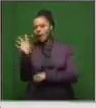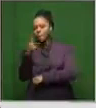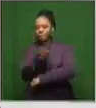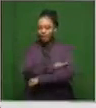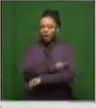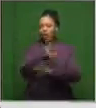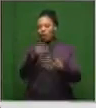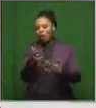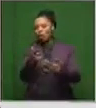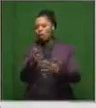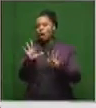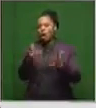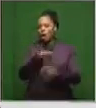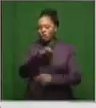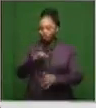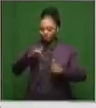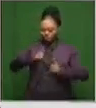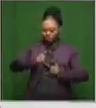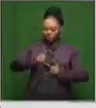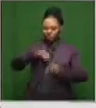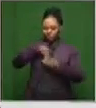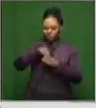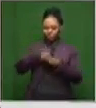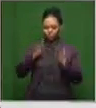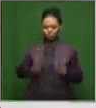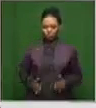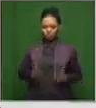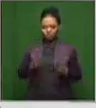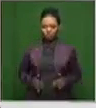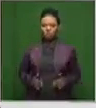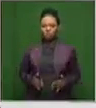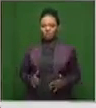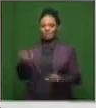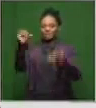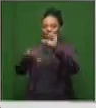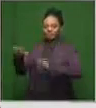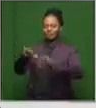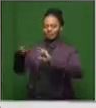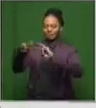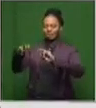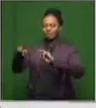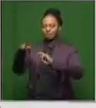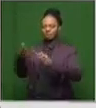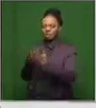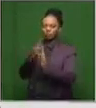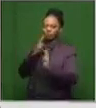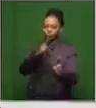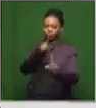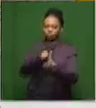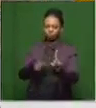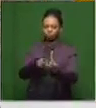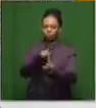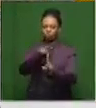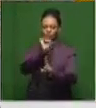I think those are questions that remain unanswered. I think through the scientific research, we'll probably be able to answer those questions. And then,